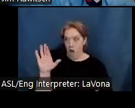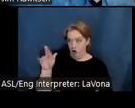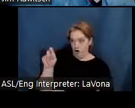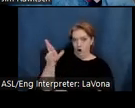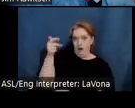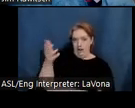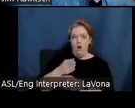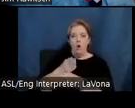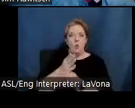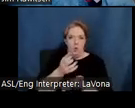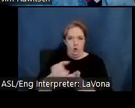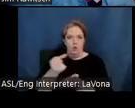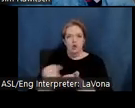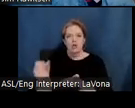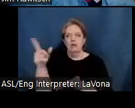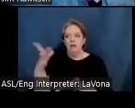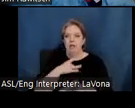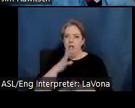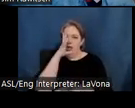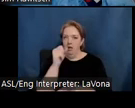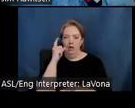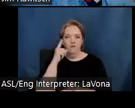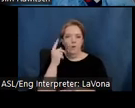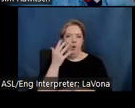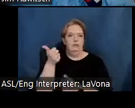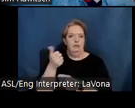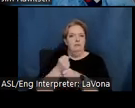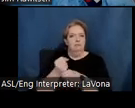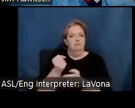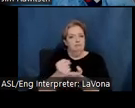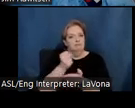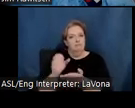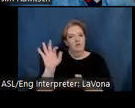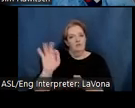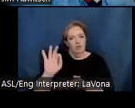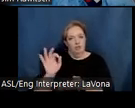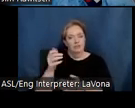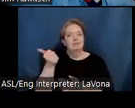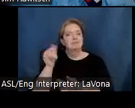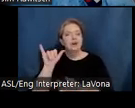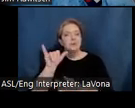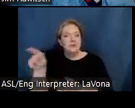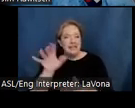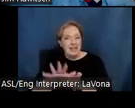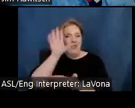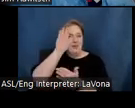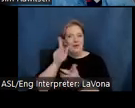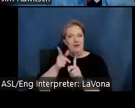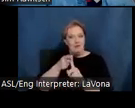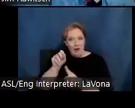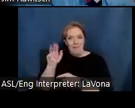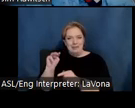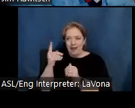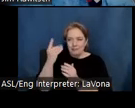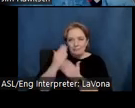shared Sam's passion for beautiful handmade furniture. He also learned a bit from Sam about how to make furniture. When we were